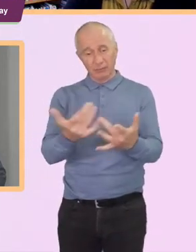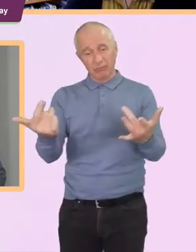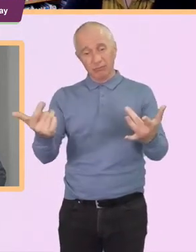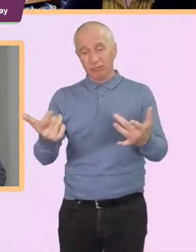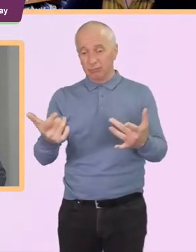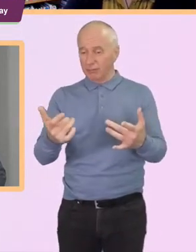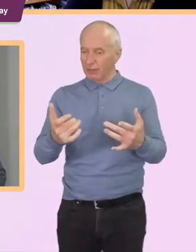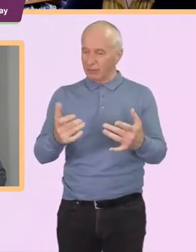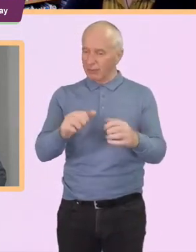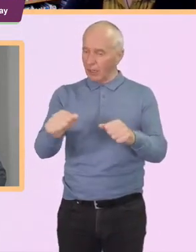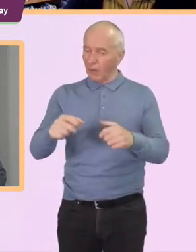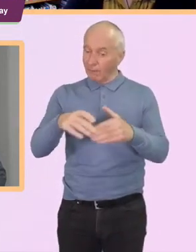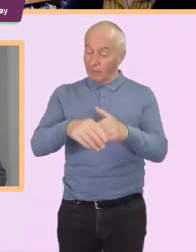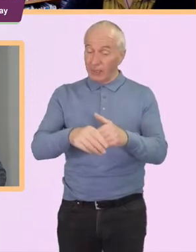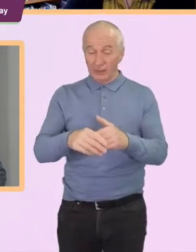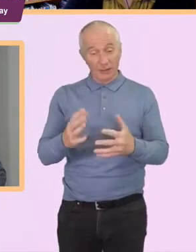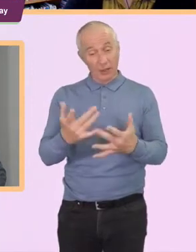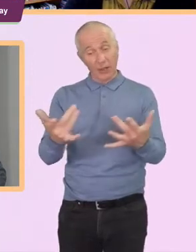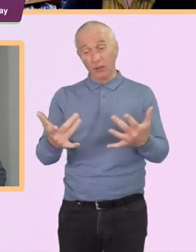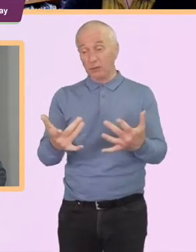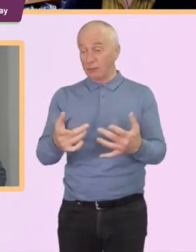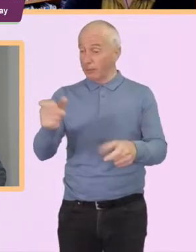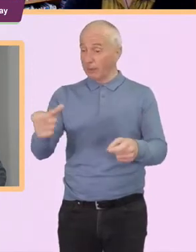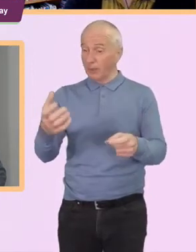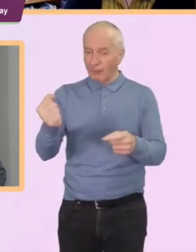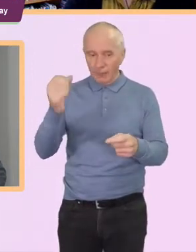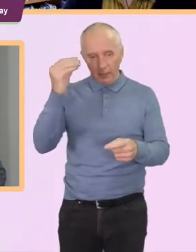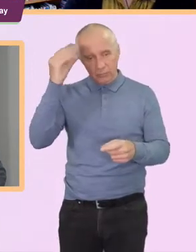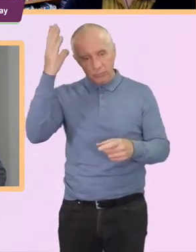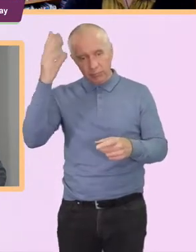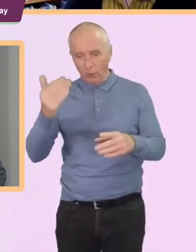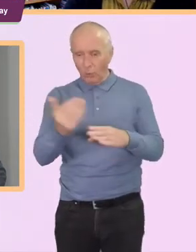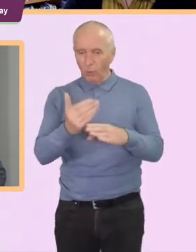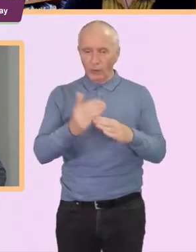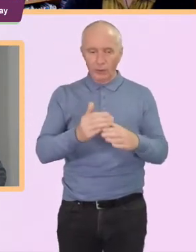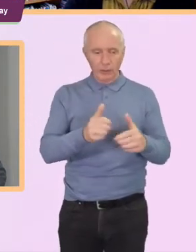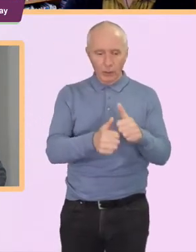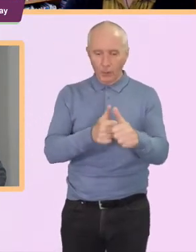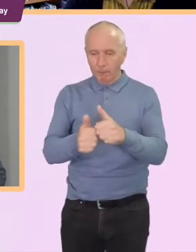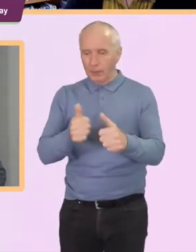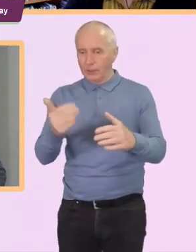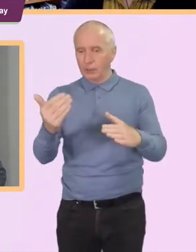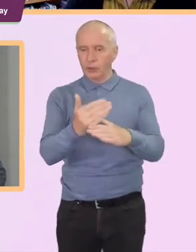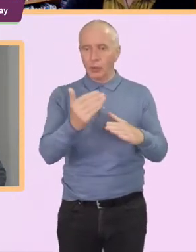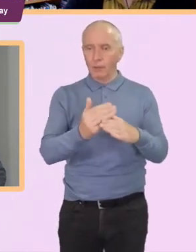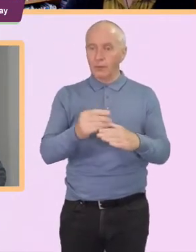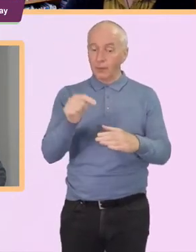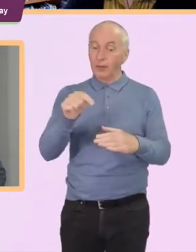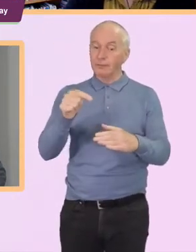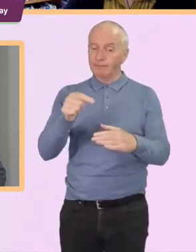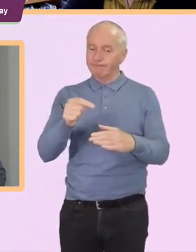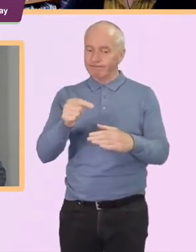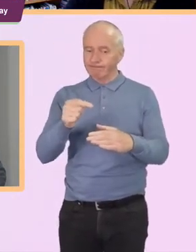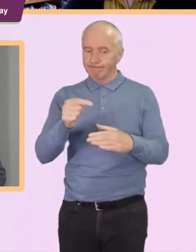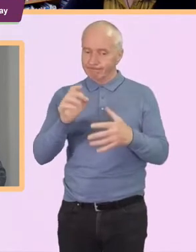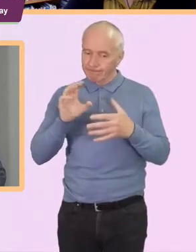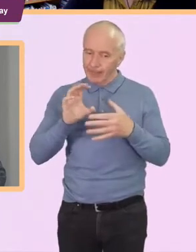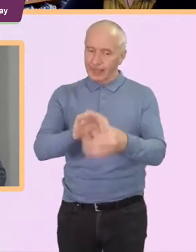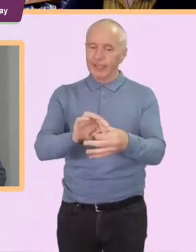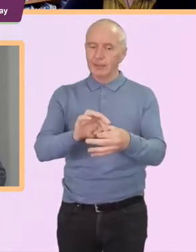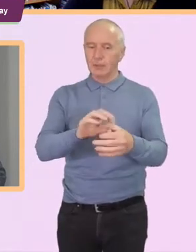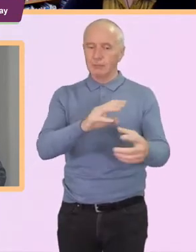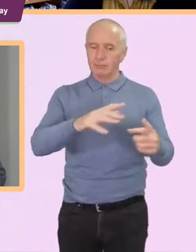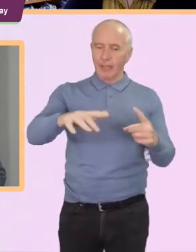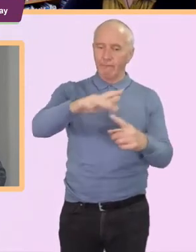or who work in industries or jobs that are directly relevant to the environmental question